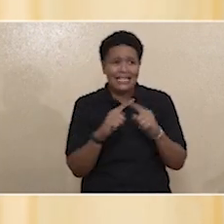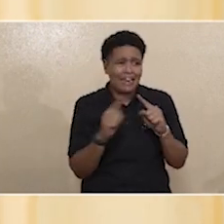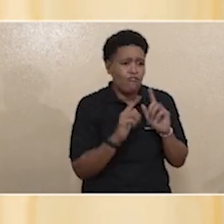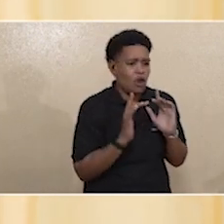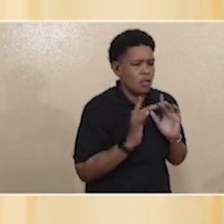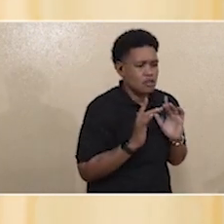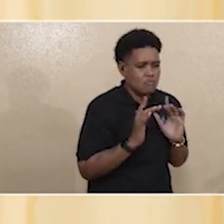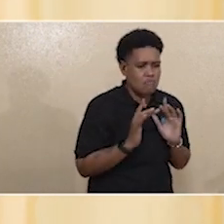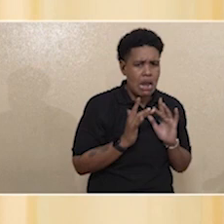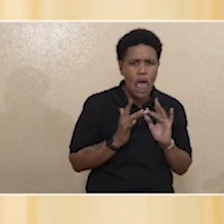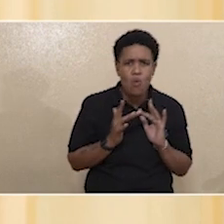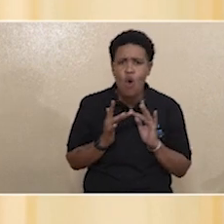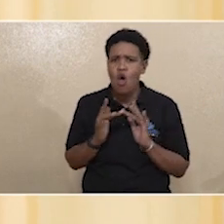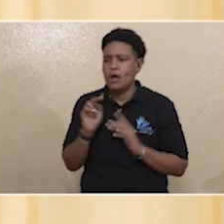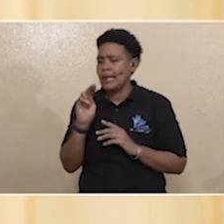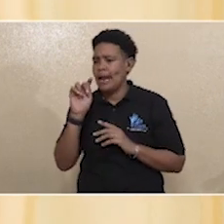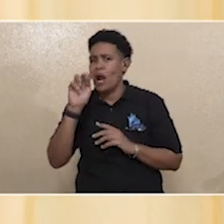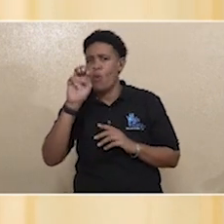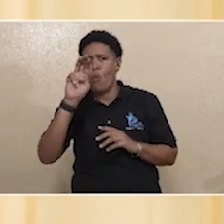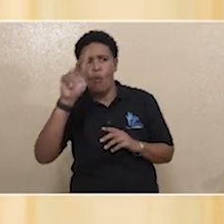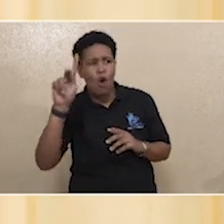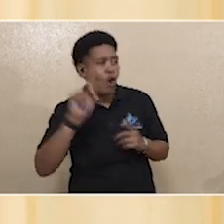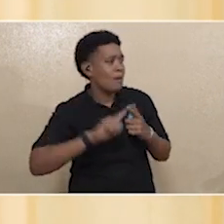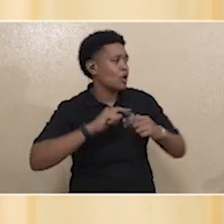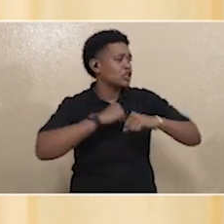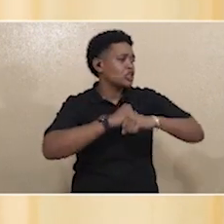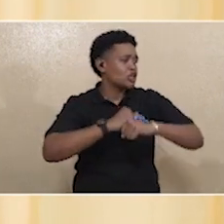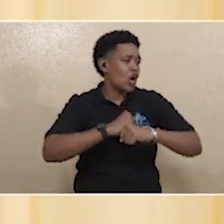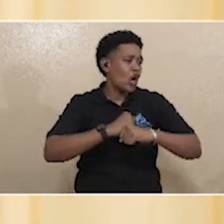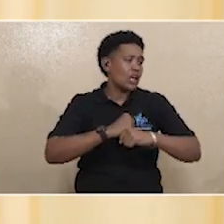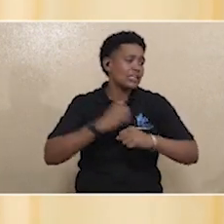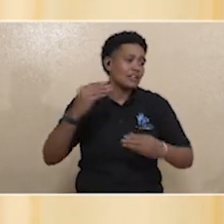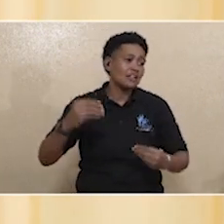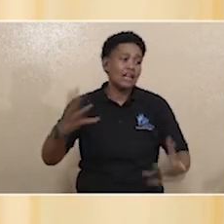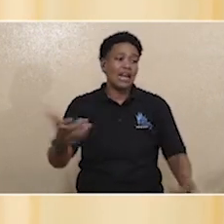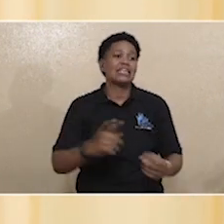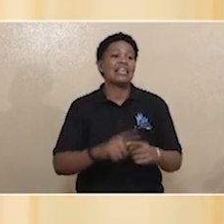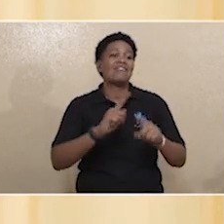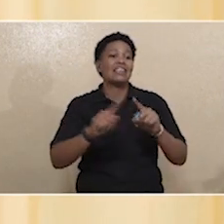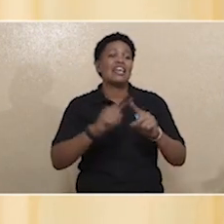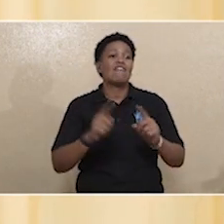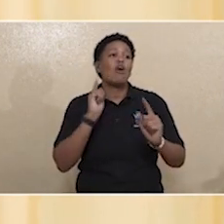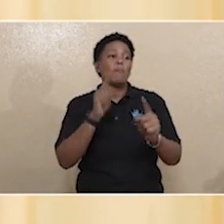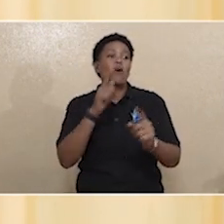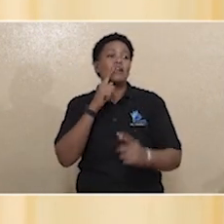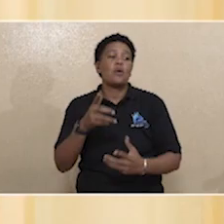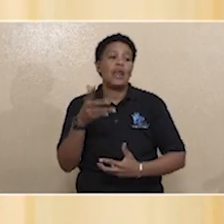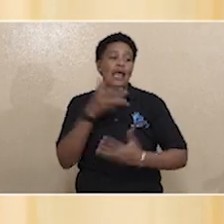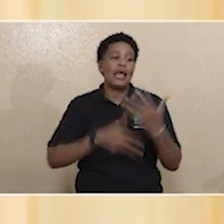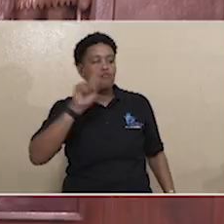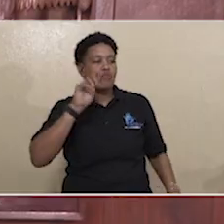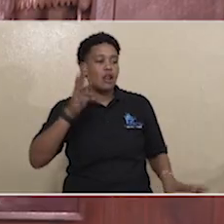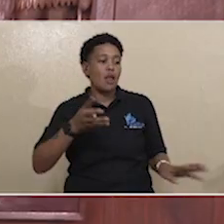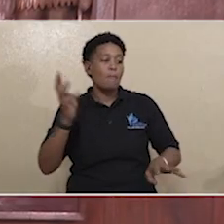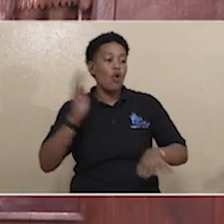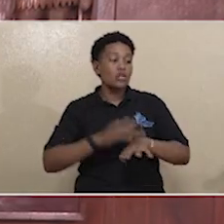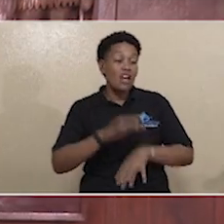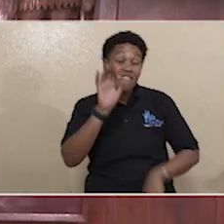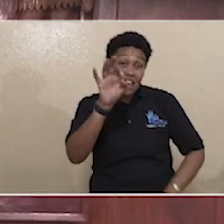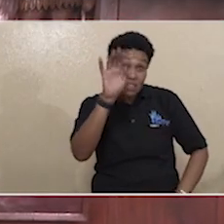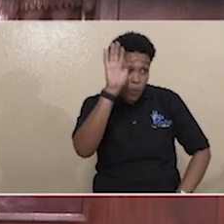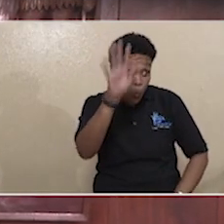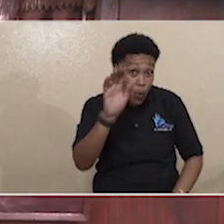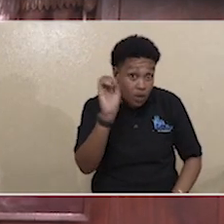and the security appliances at the various endpoints that will interact with the needs program. Will it be